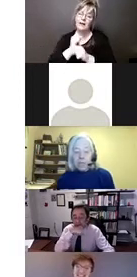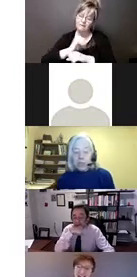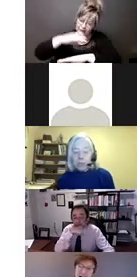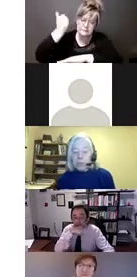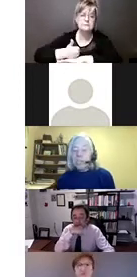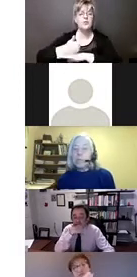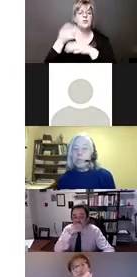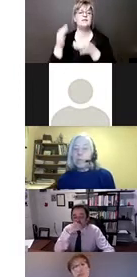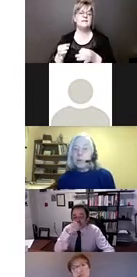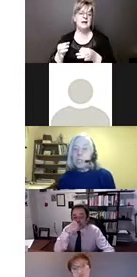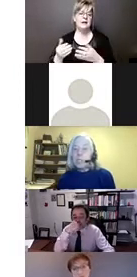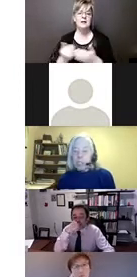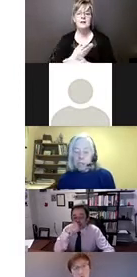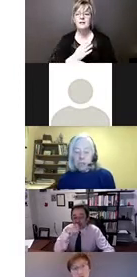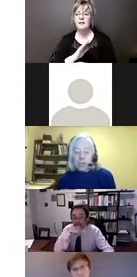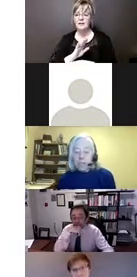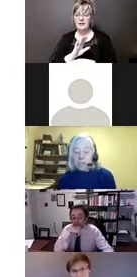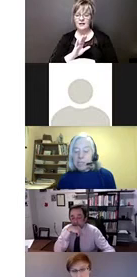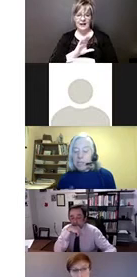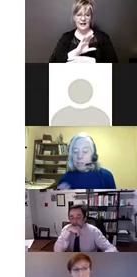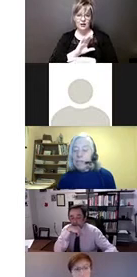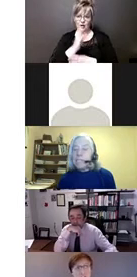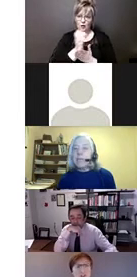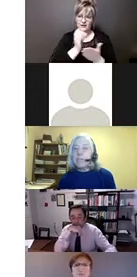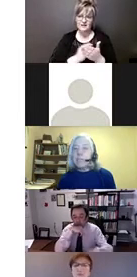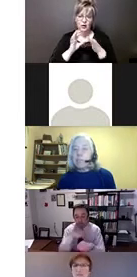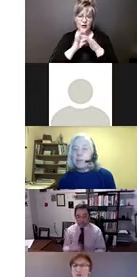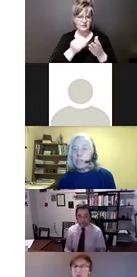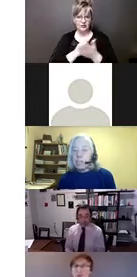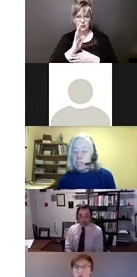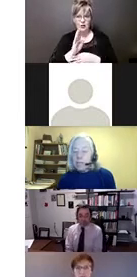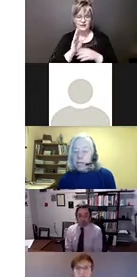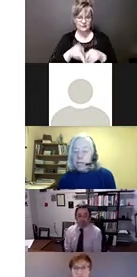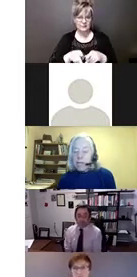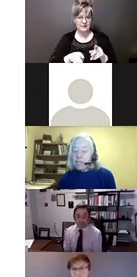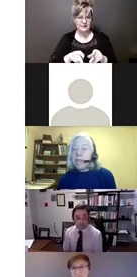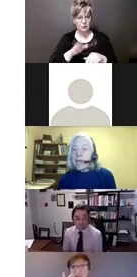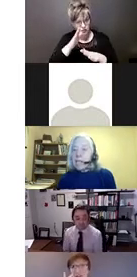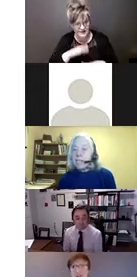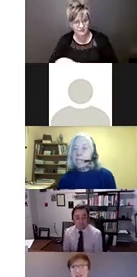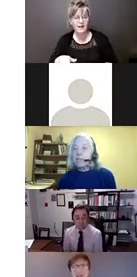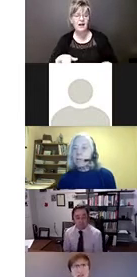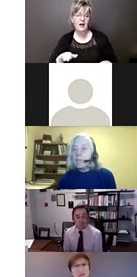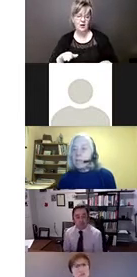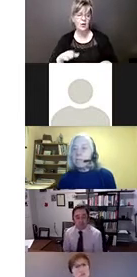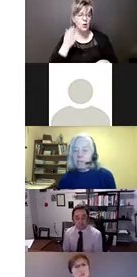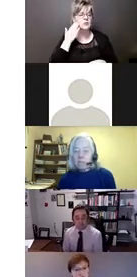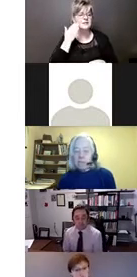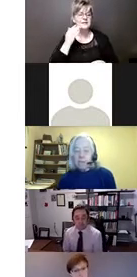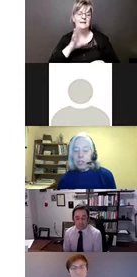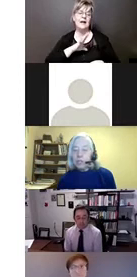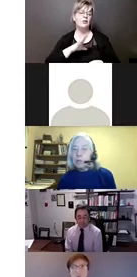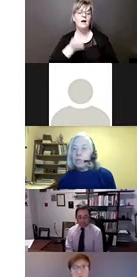Rights of Children is promoting a shift to begin to see rights-based approaches as an asset or a benefit